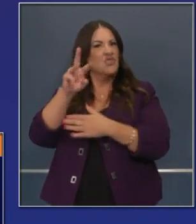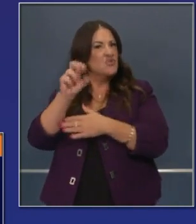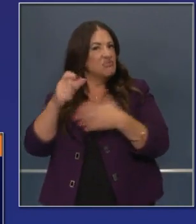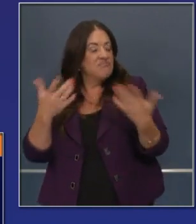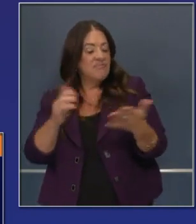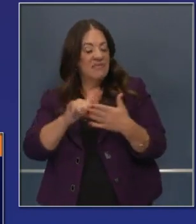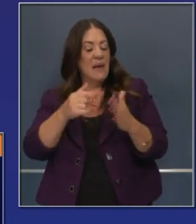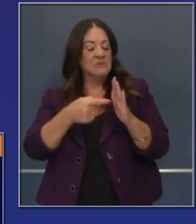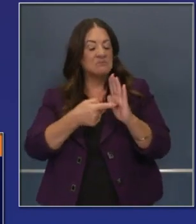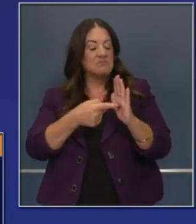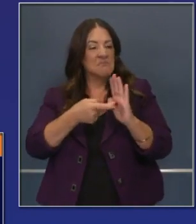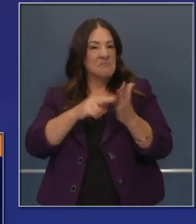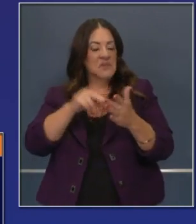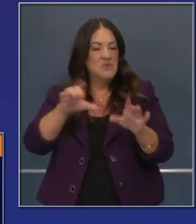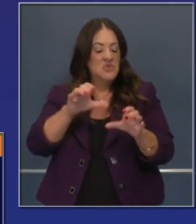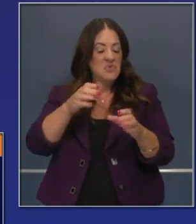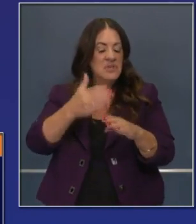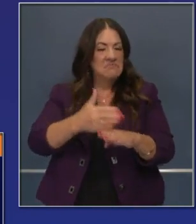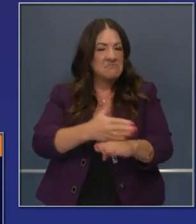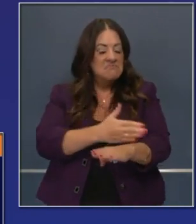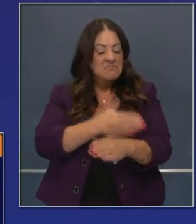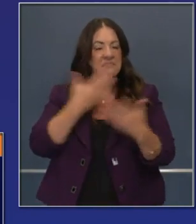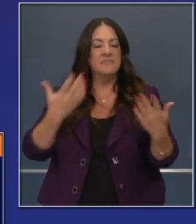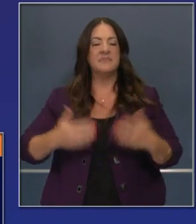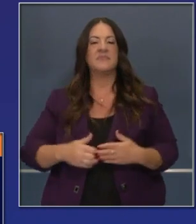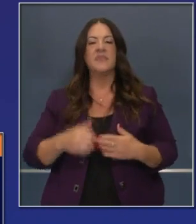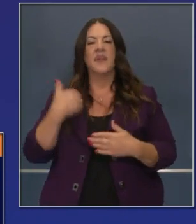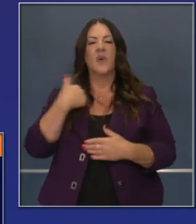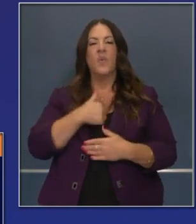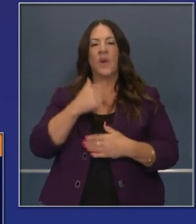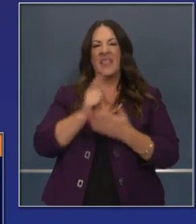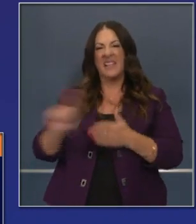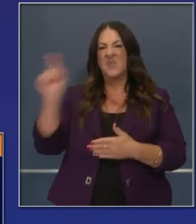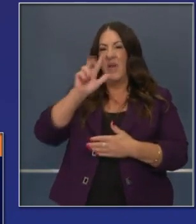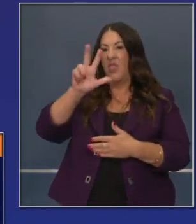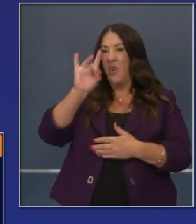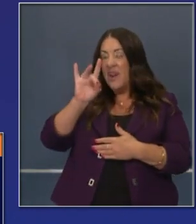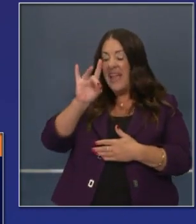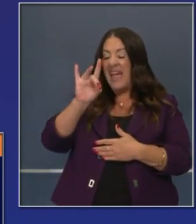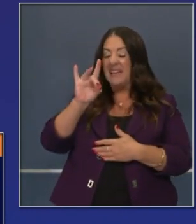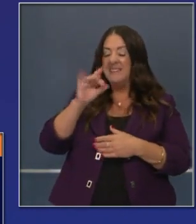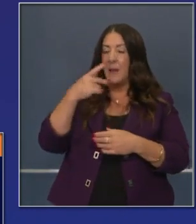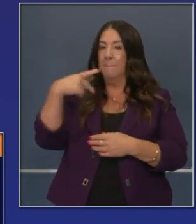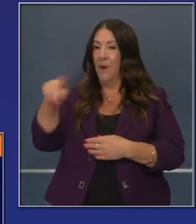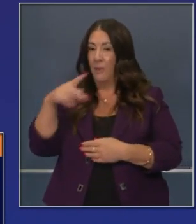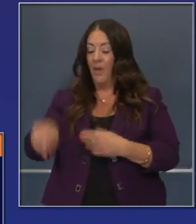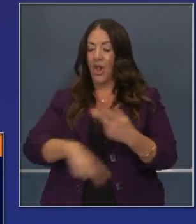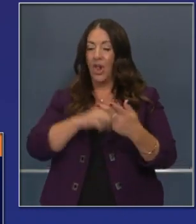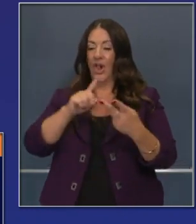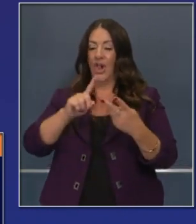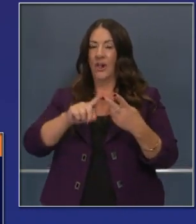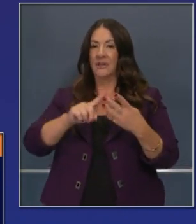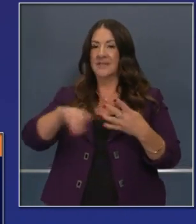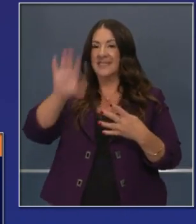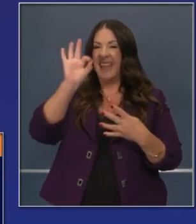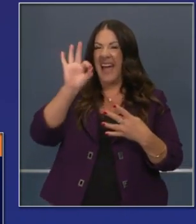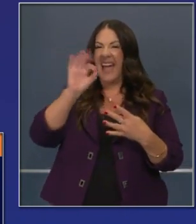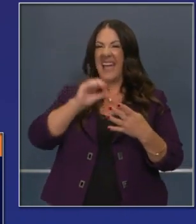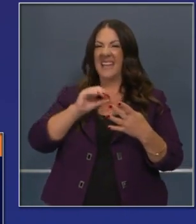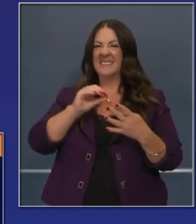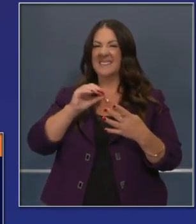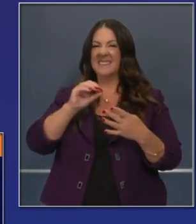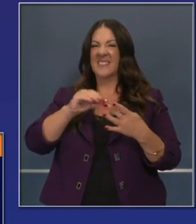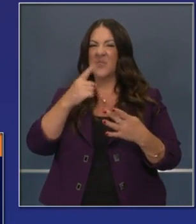just in the last few weeks, we had 38 counties in purple, nine counties in red. You could see